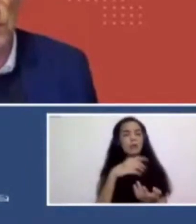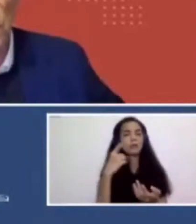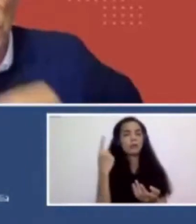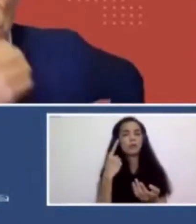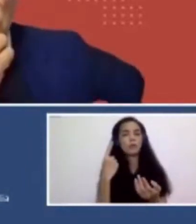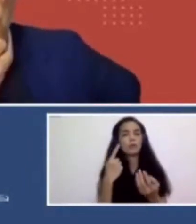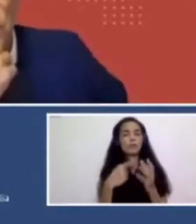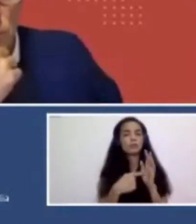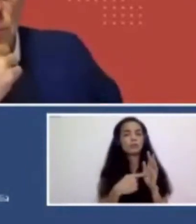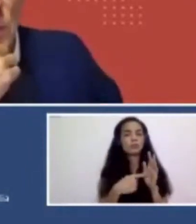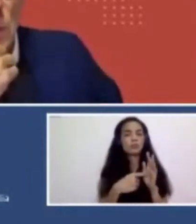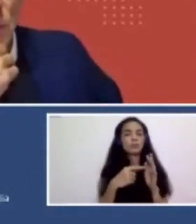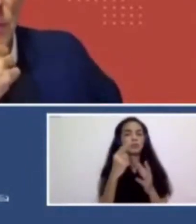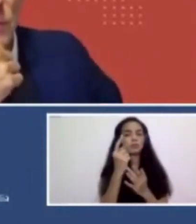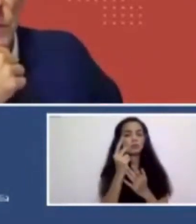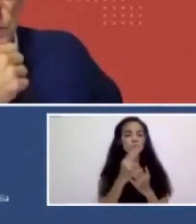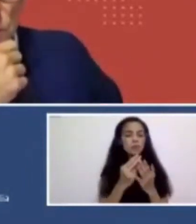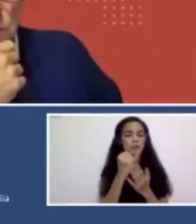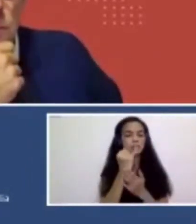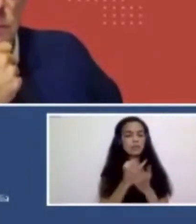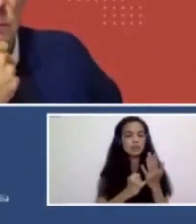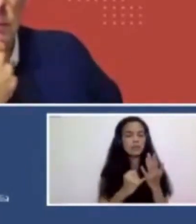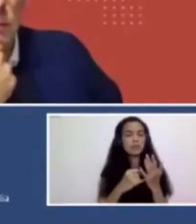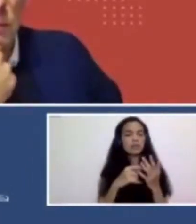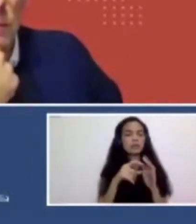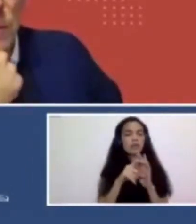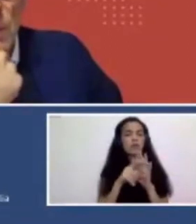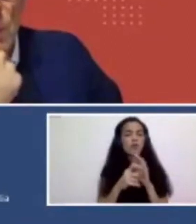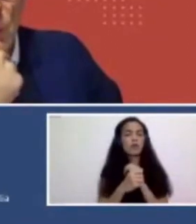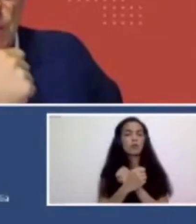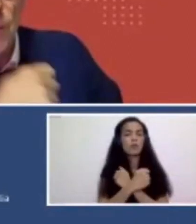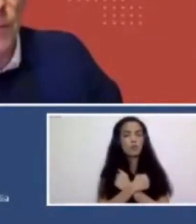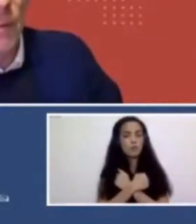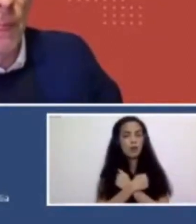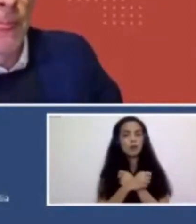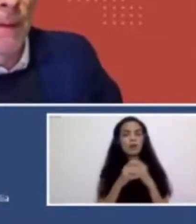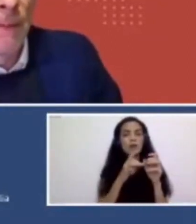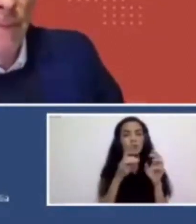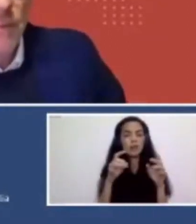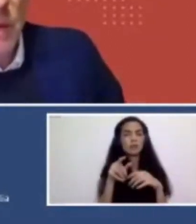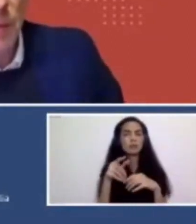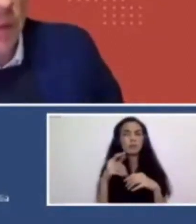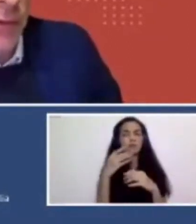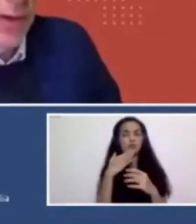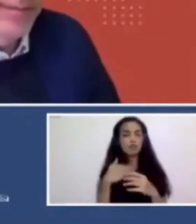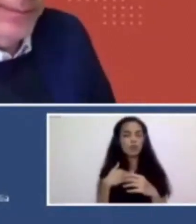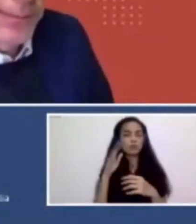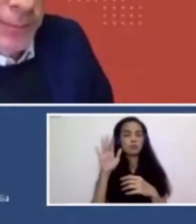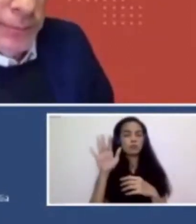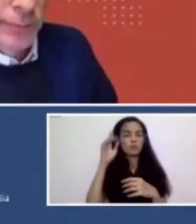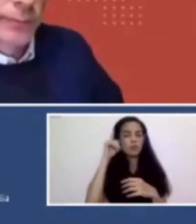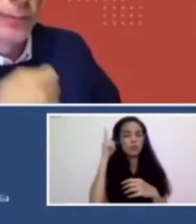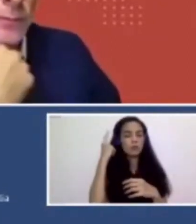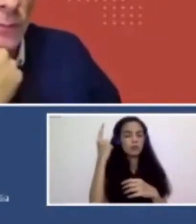monuments, memorials, uh, in cities in Indonesia are mostly, like, commissioned by, by the government. So that they, have their own